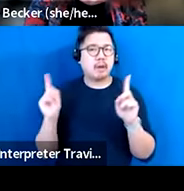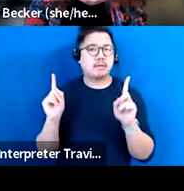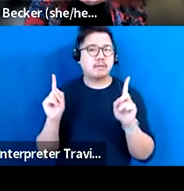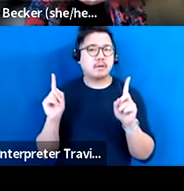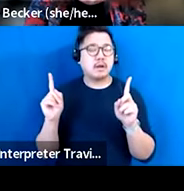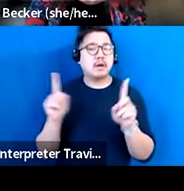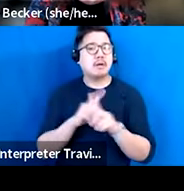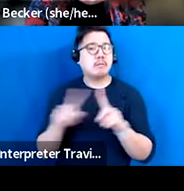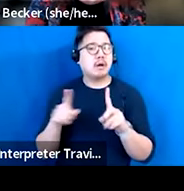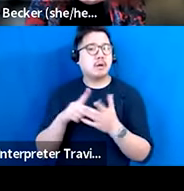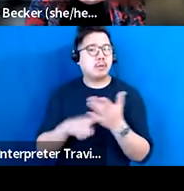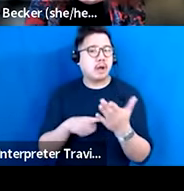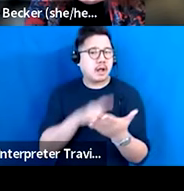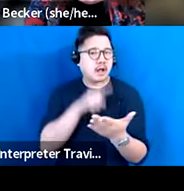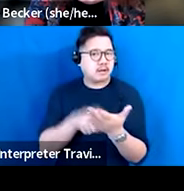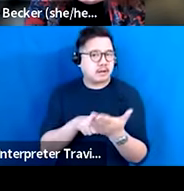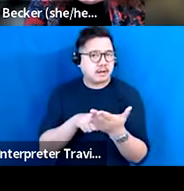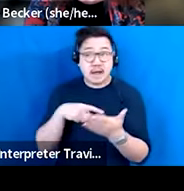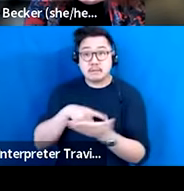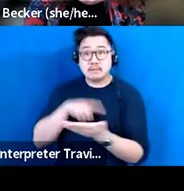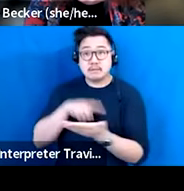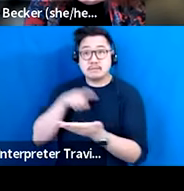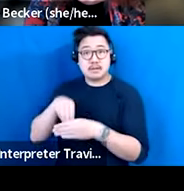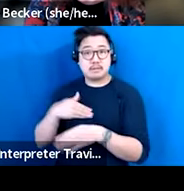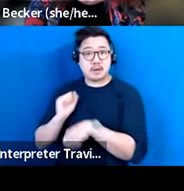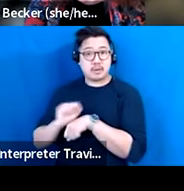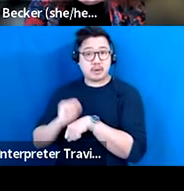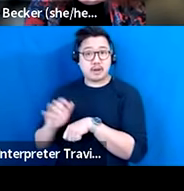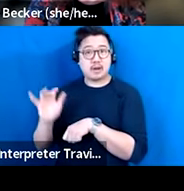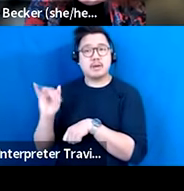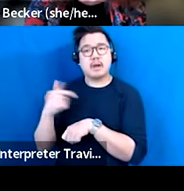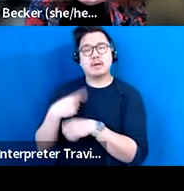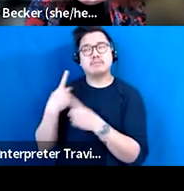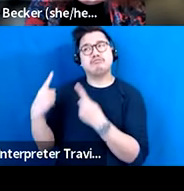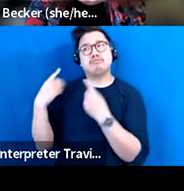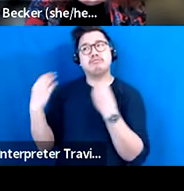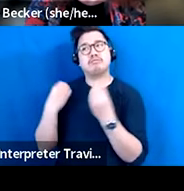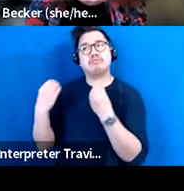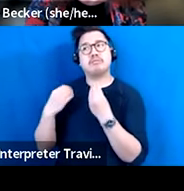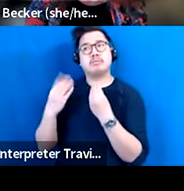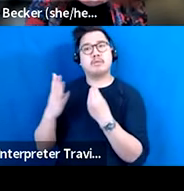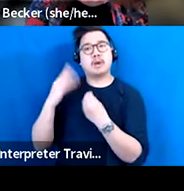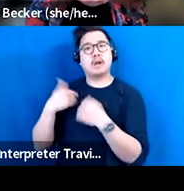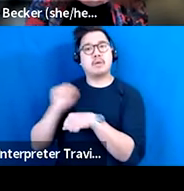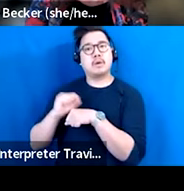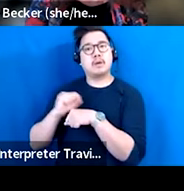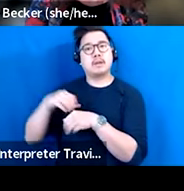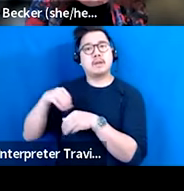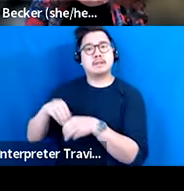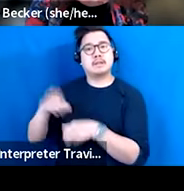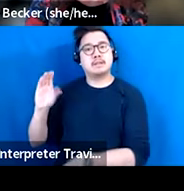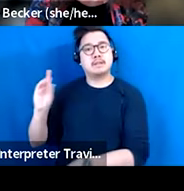is, and I'm seeing this in my own work, and I reflect back on it on my times that I worked at CD Forum and when I worked at the opera,